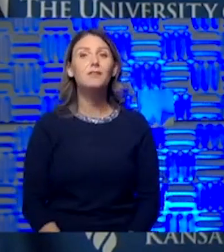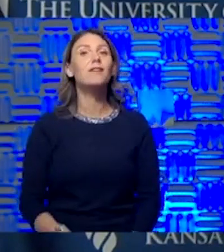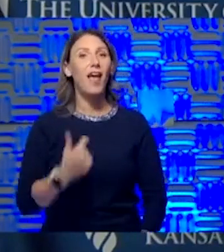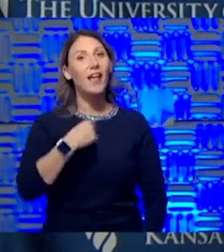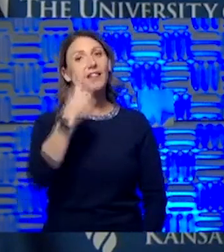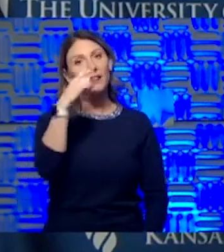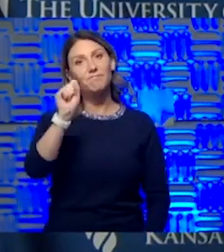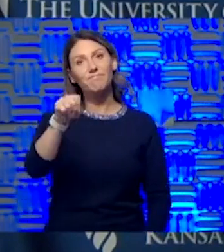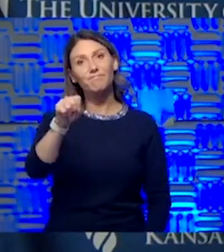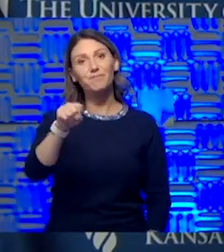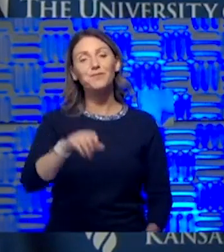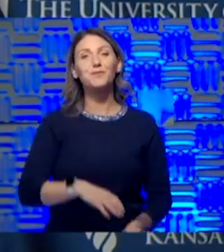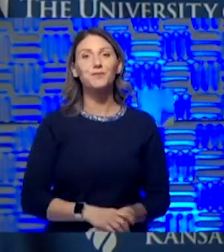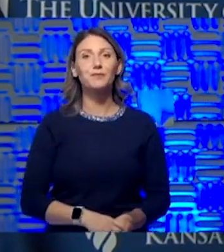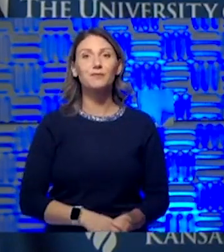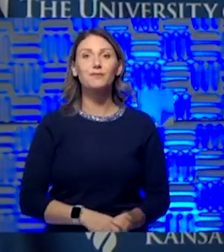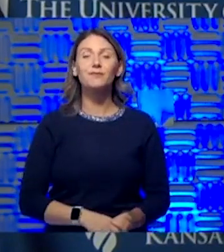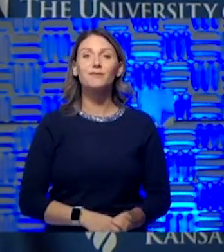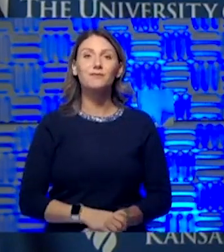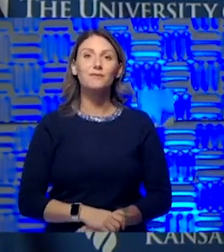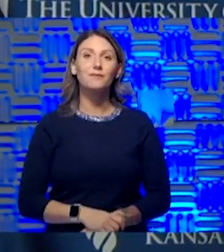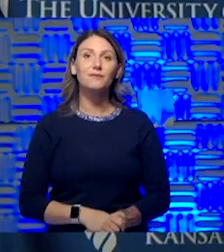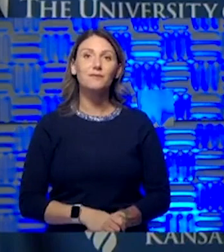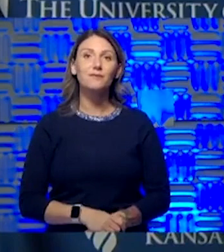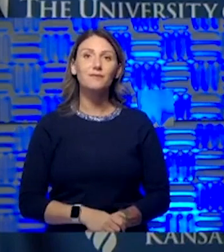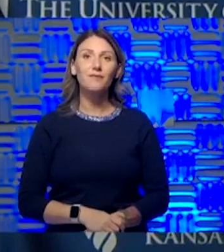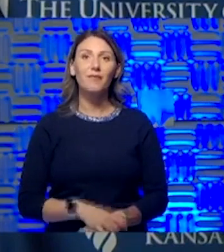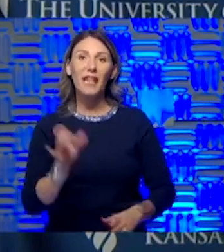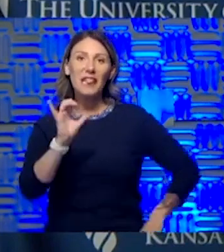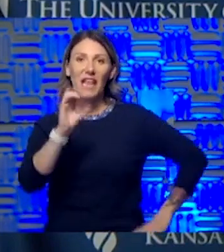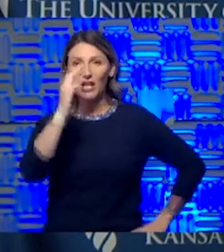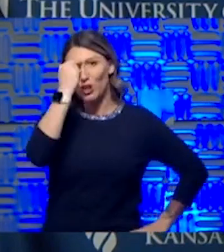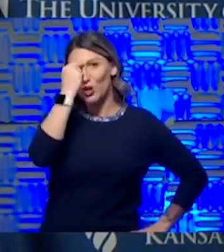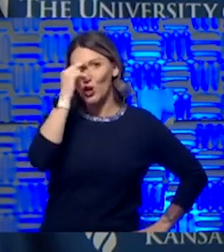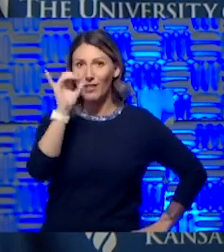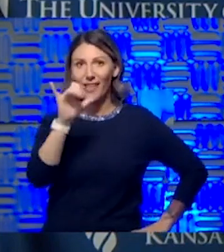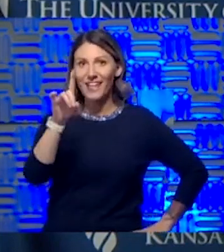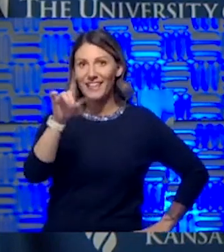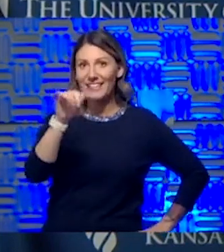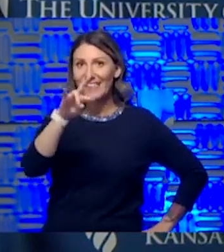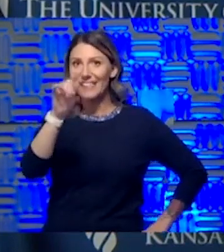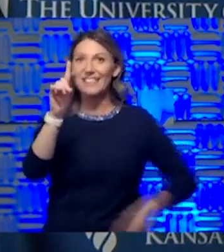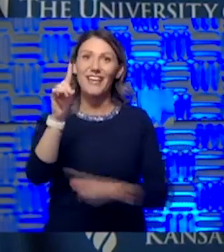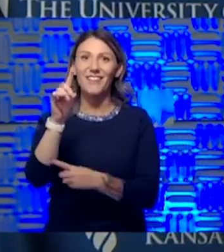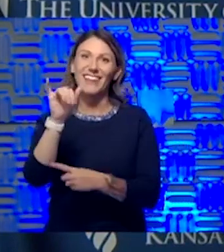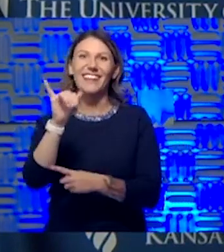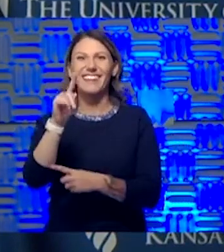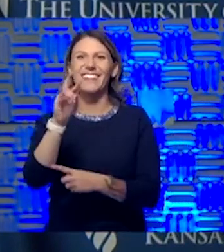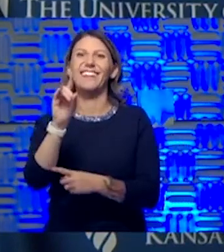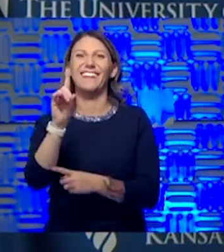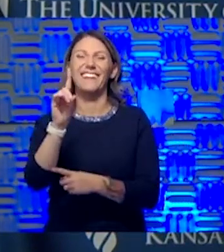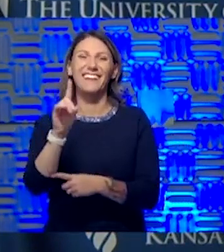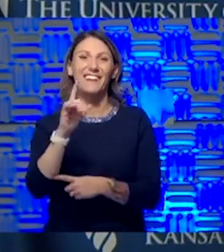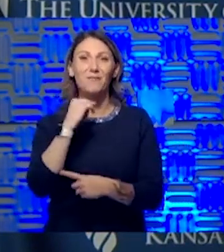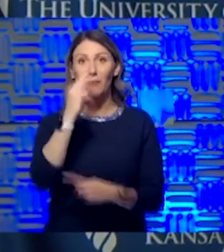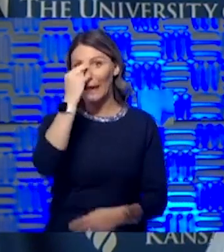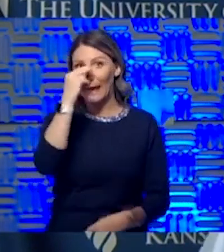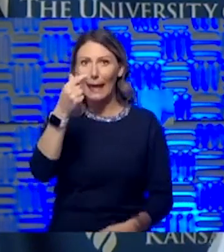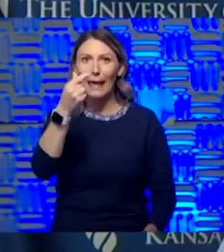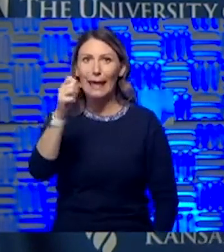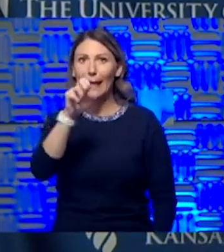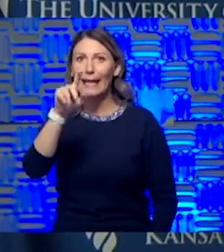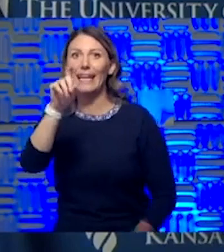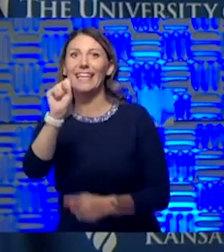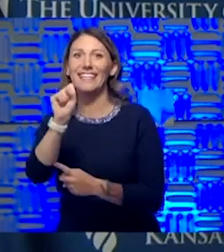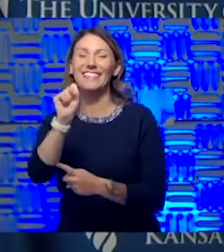are. And I think just in being geeky like David, guess the term today, we're being geeks. But I